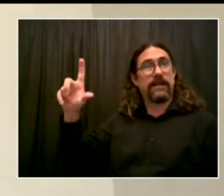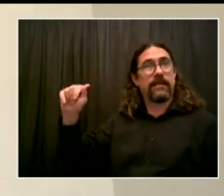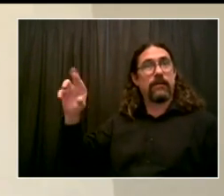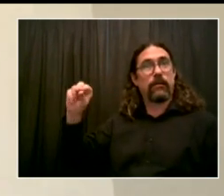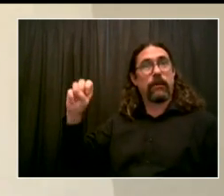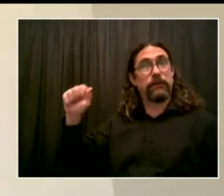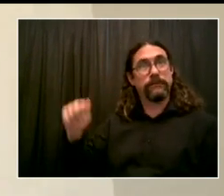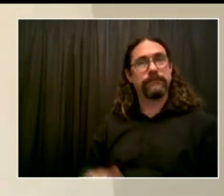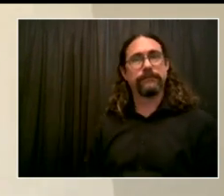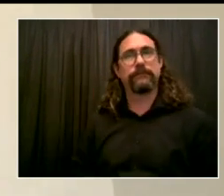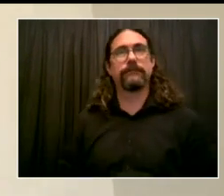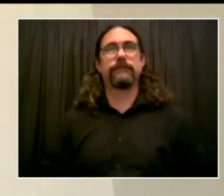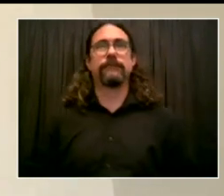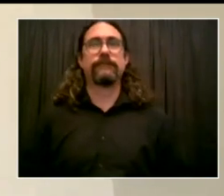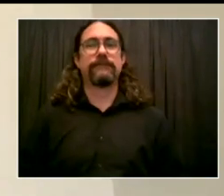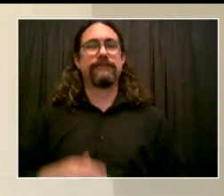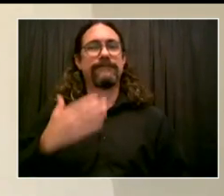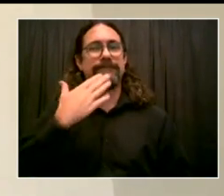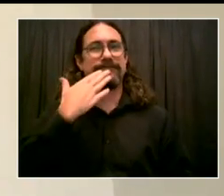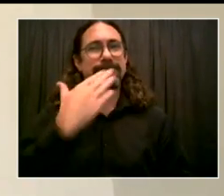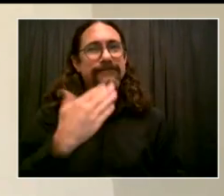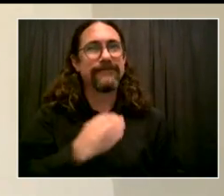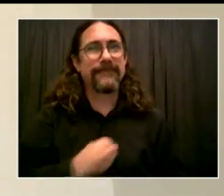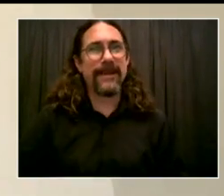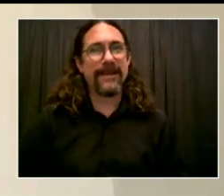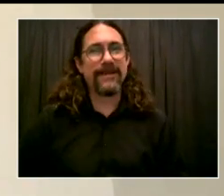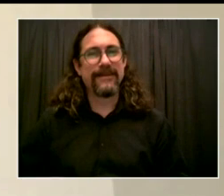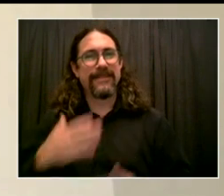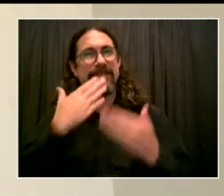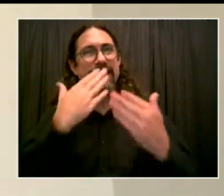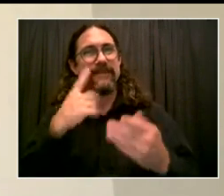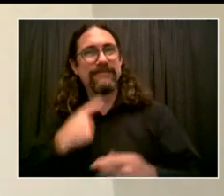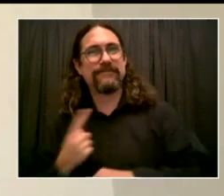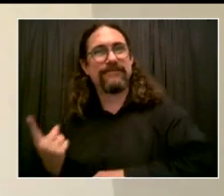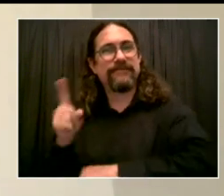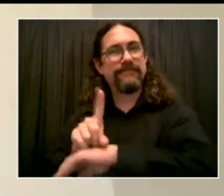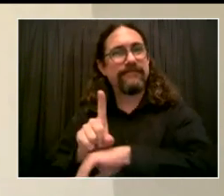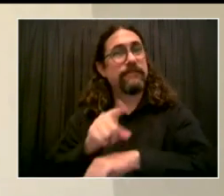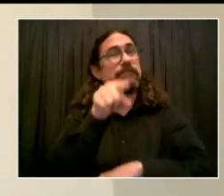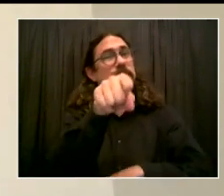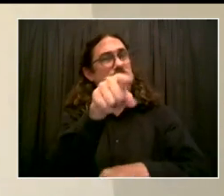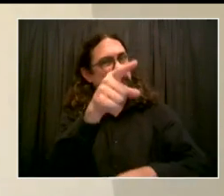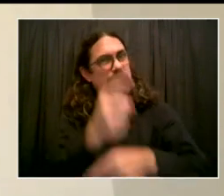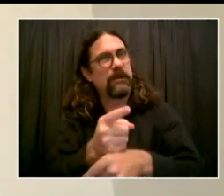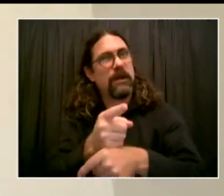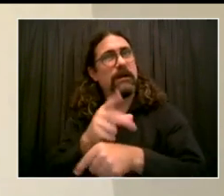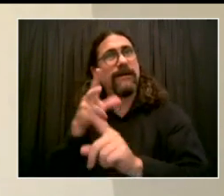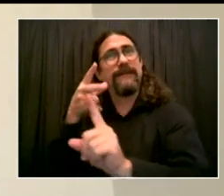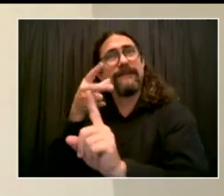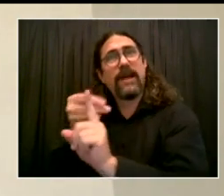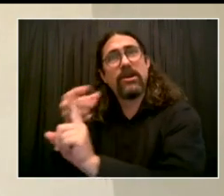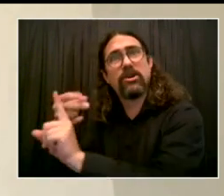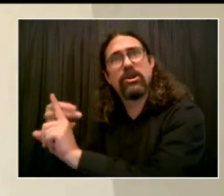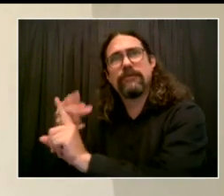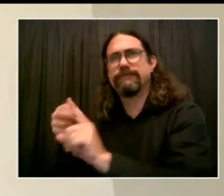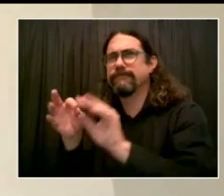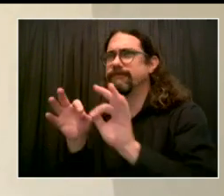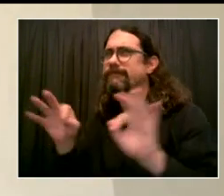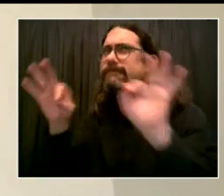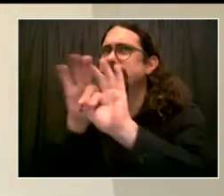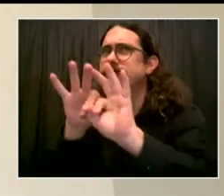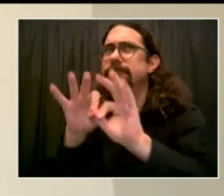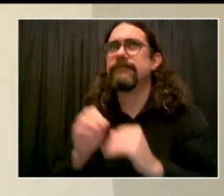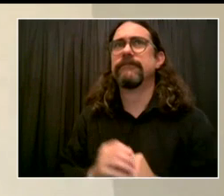to drive that point home. We know that across the city and state, we have been battling against COVID-19 and the Delta